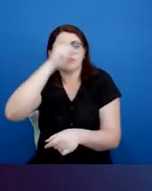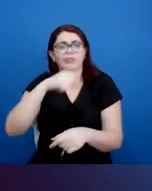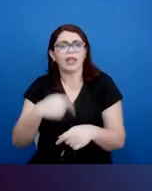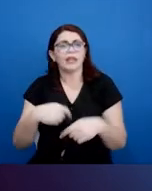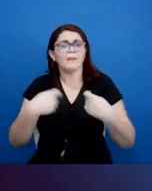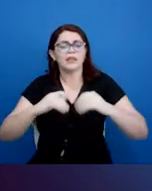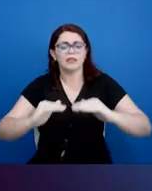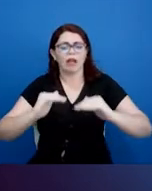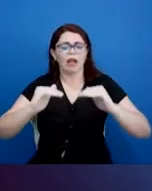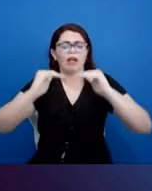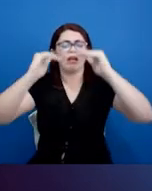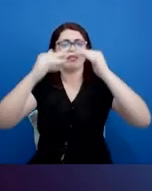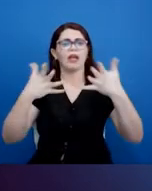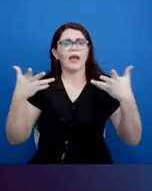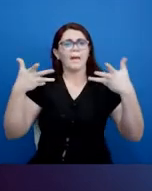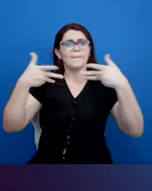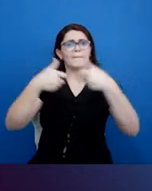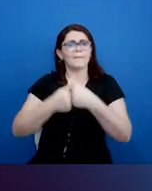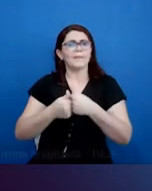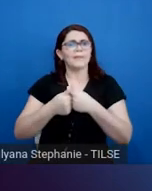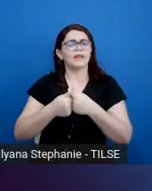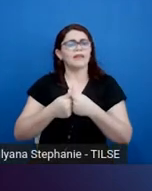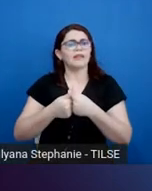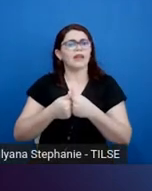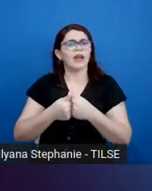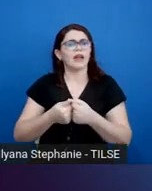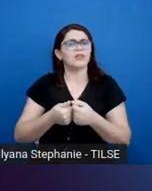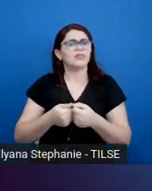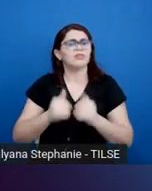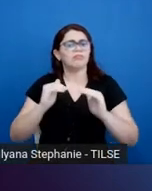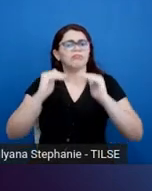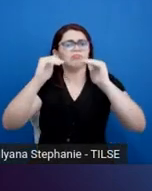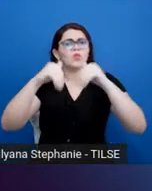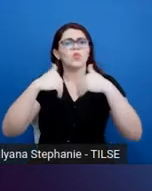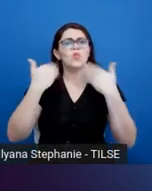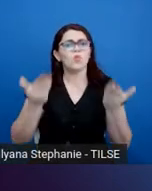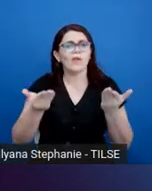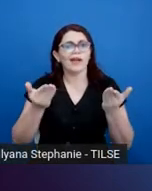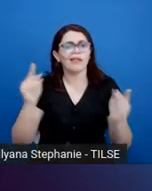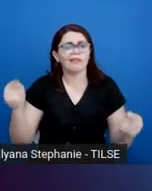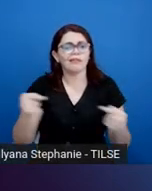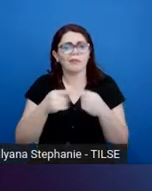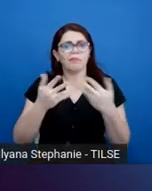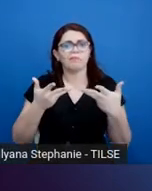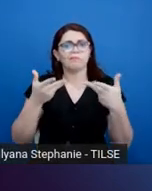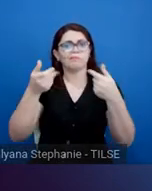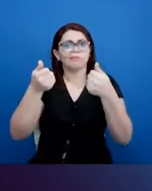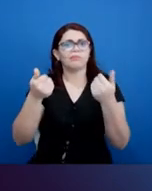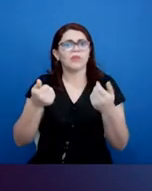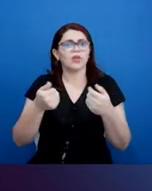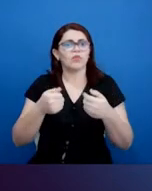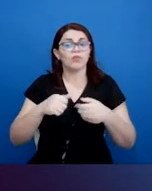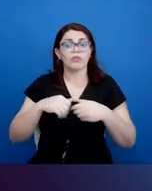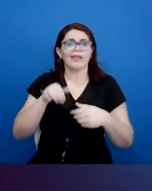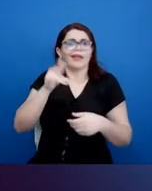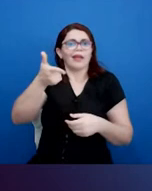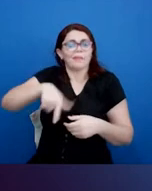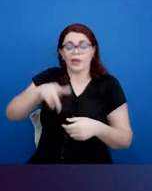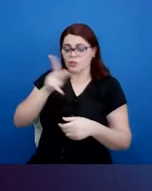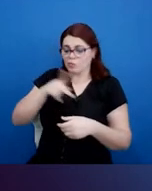in English do students need to be successful? What language proficiency do professors need to be successful?